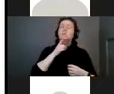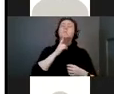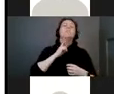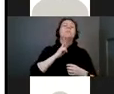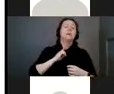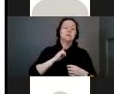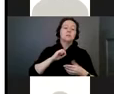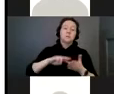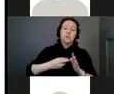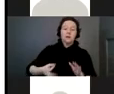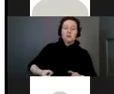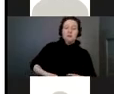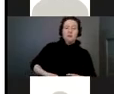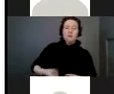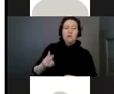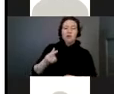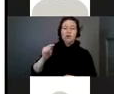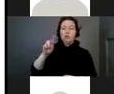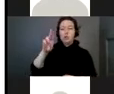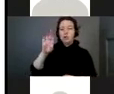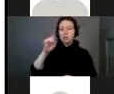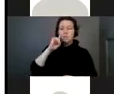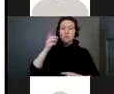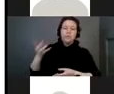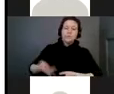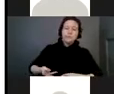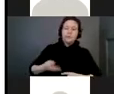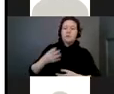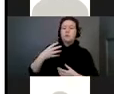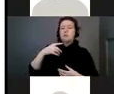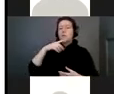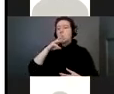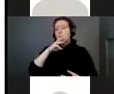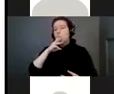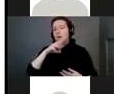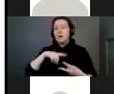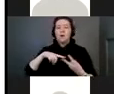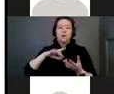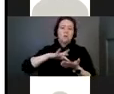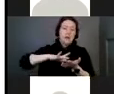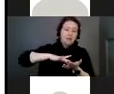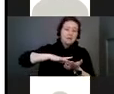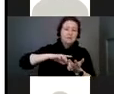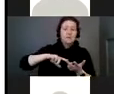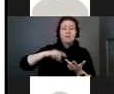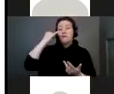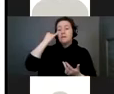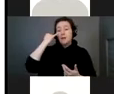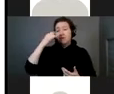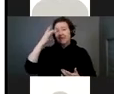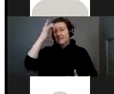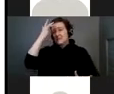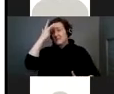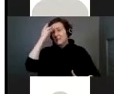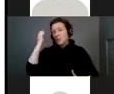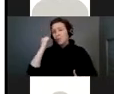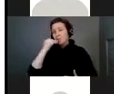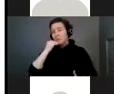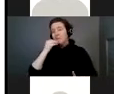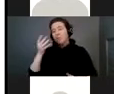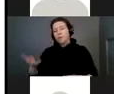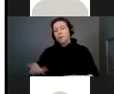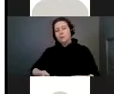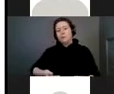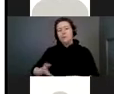a G-tube that we use for hydration, for meds. And then if she's sick and she's not eating well, we'll use that